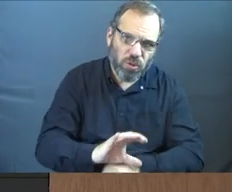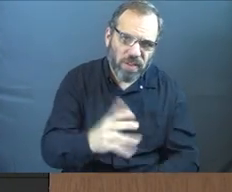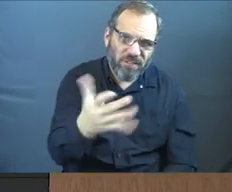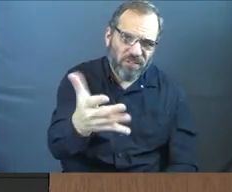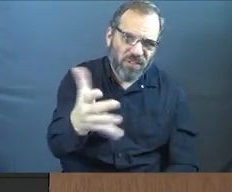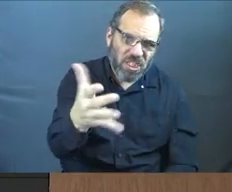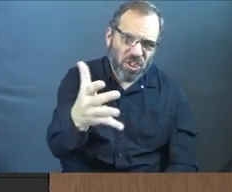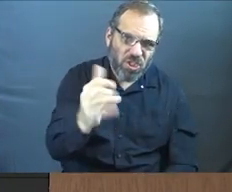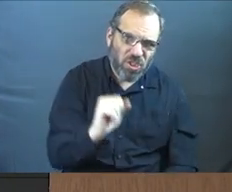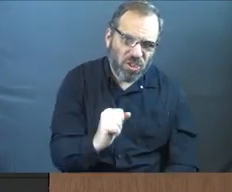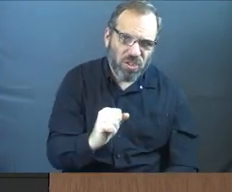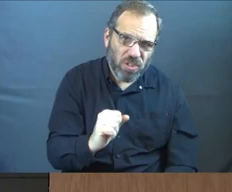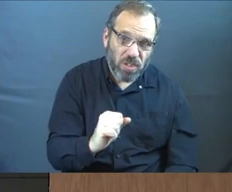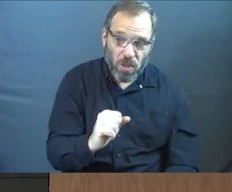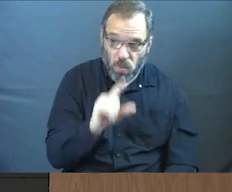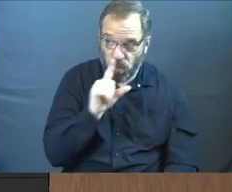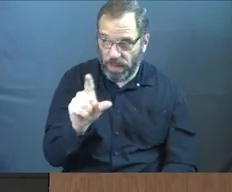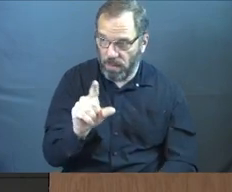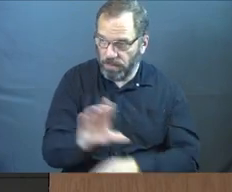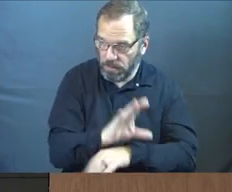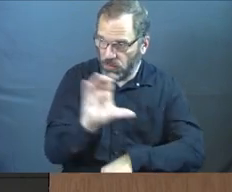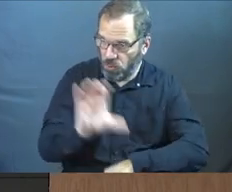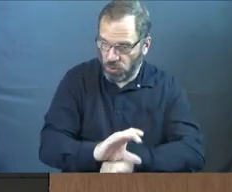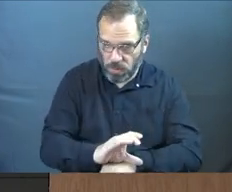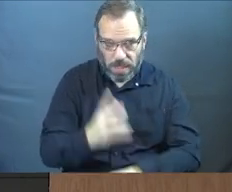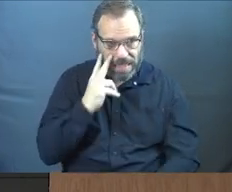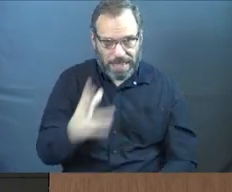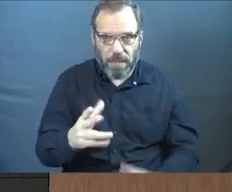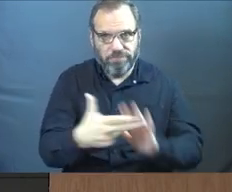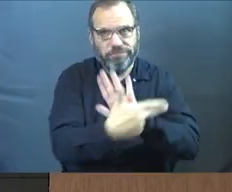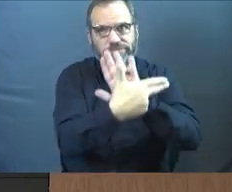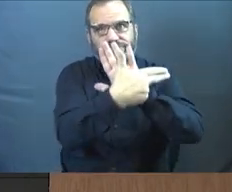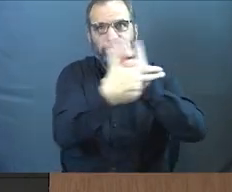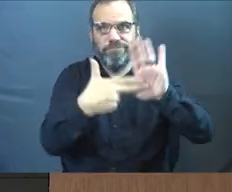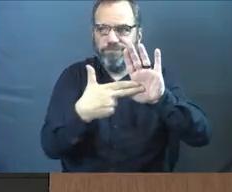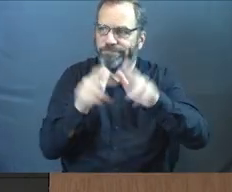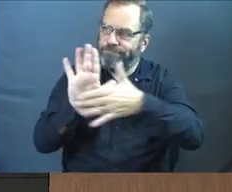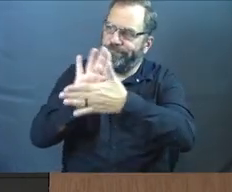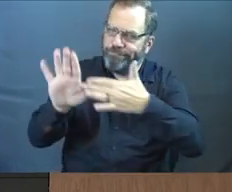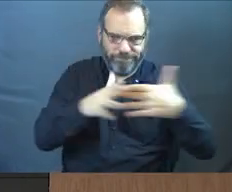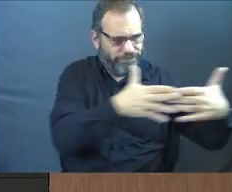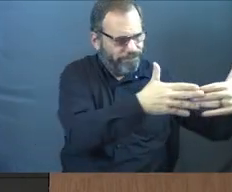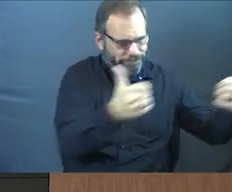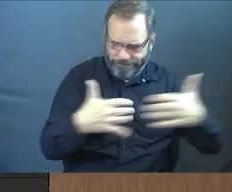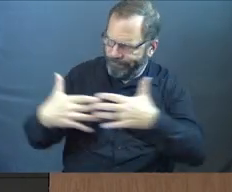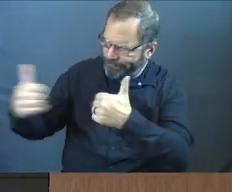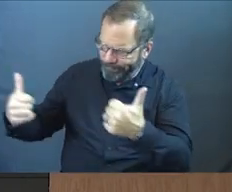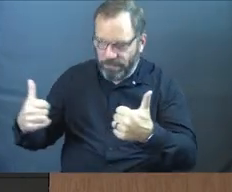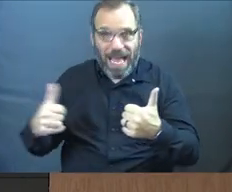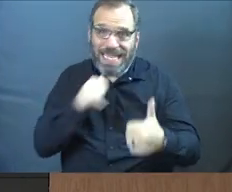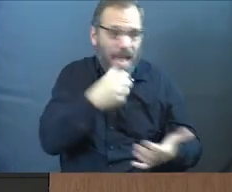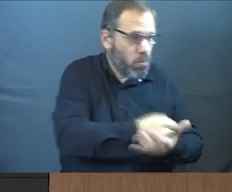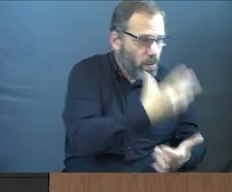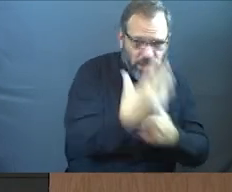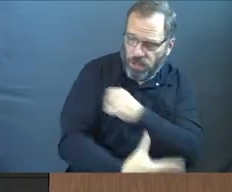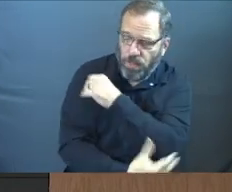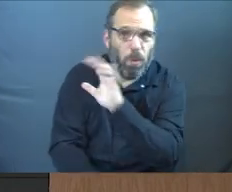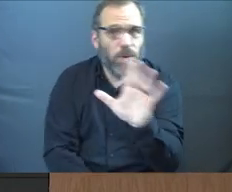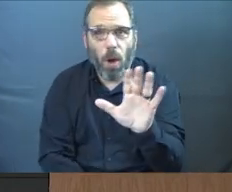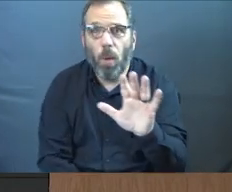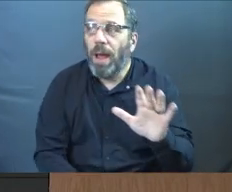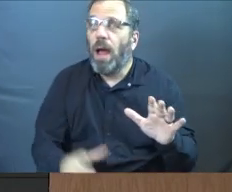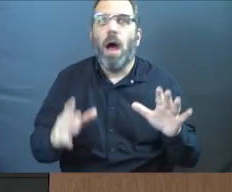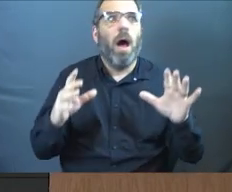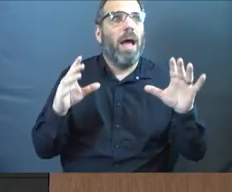For real in the church, we shouldn't see all the labels and all the separations between people. And it's not just rich and poor, by the way.